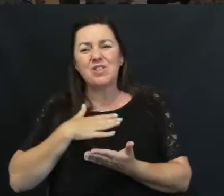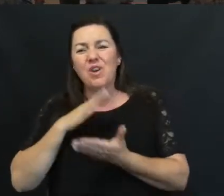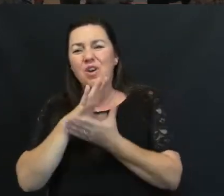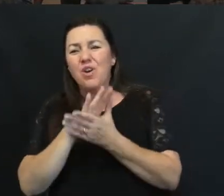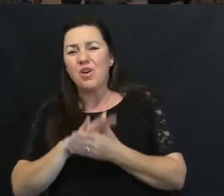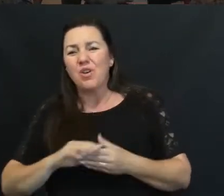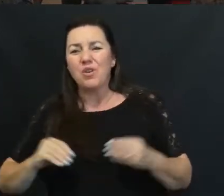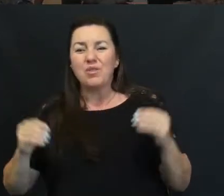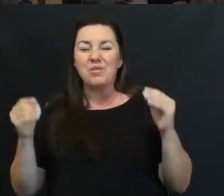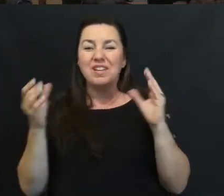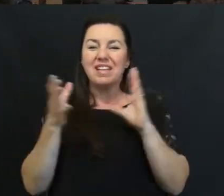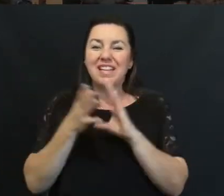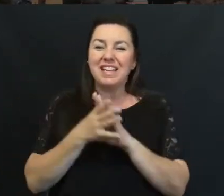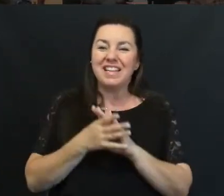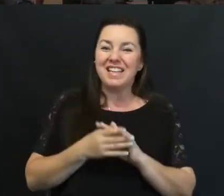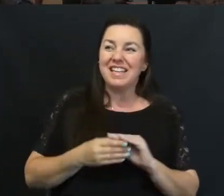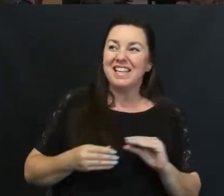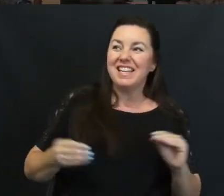my story